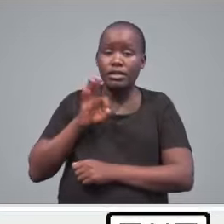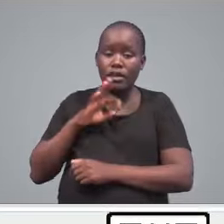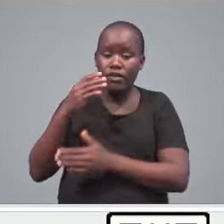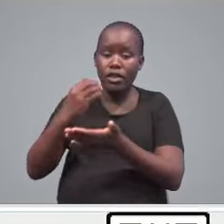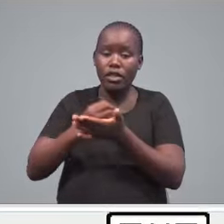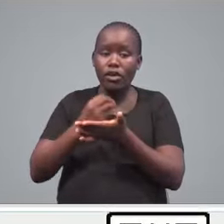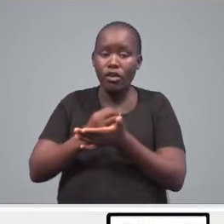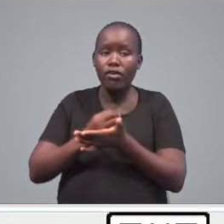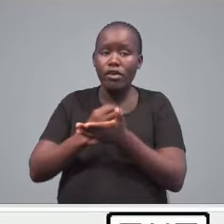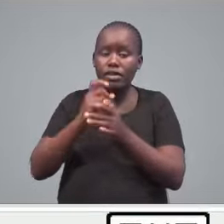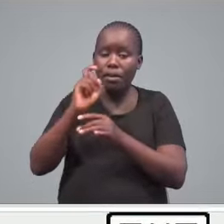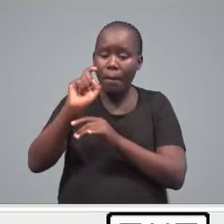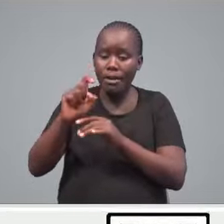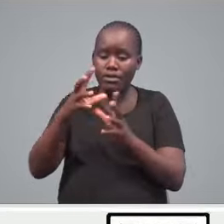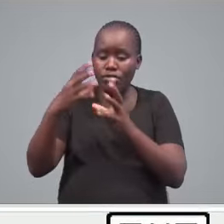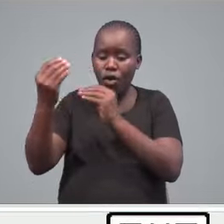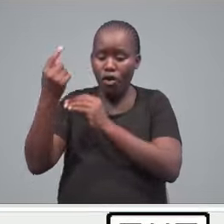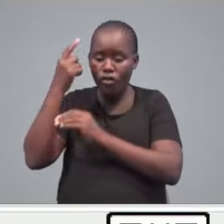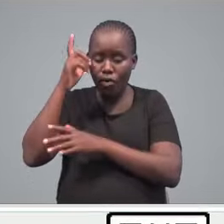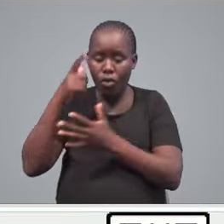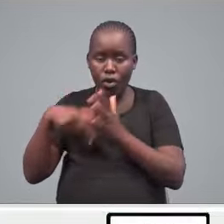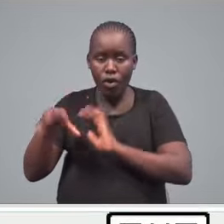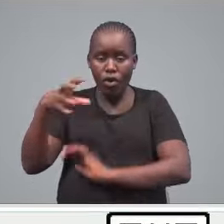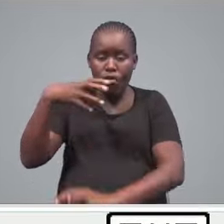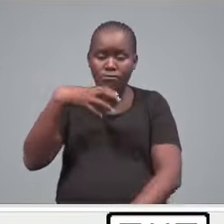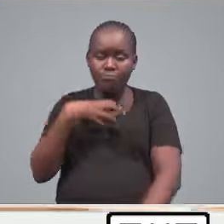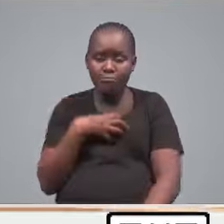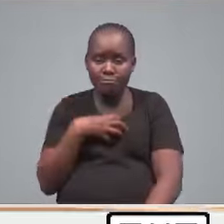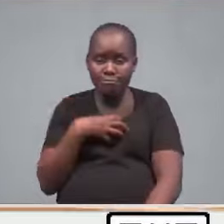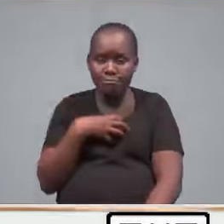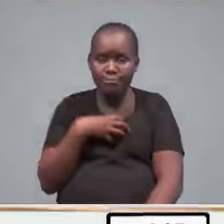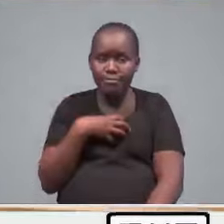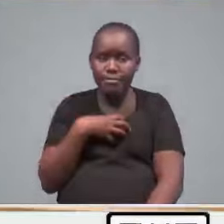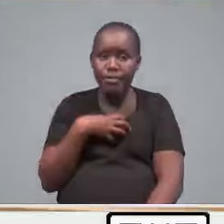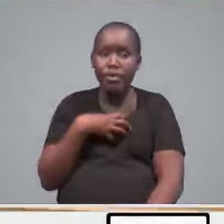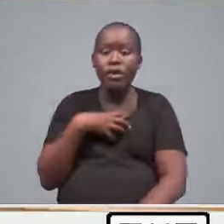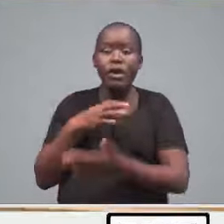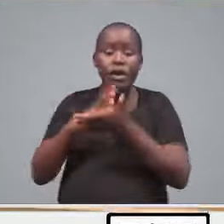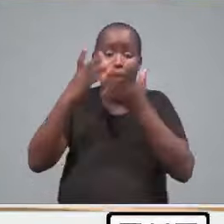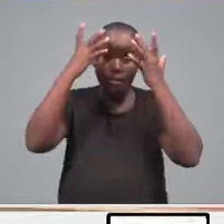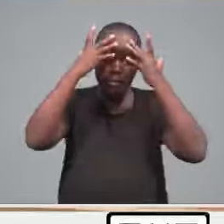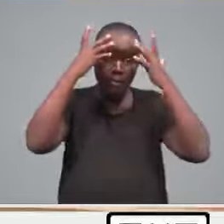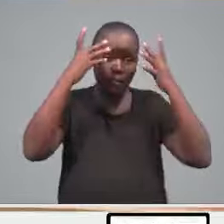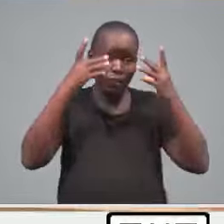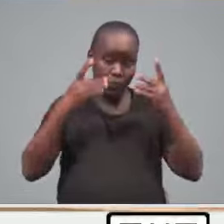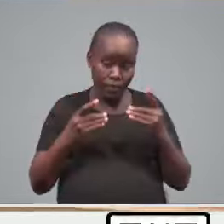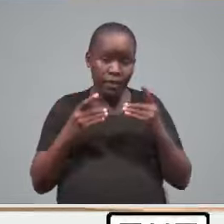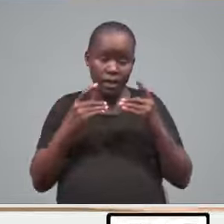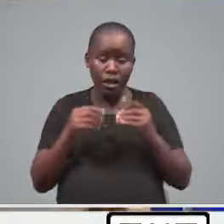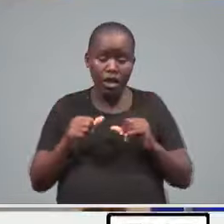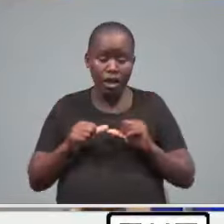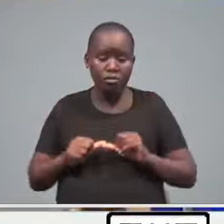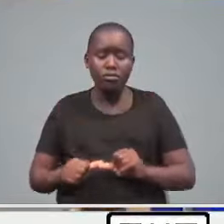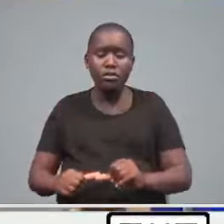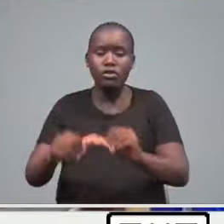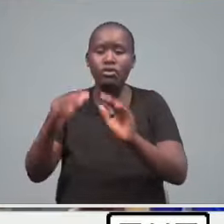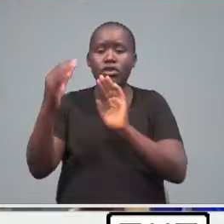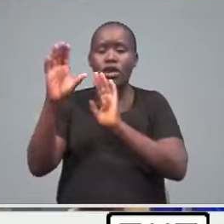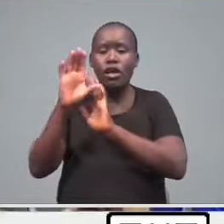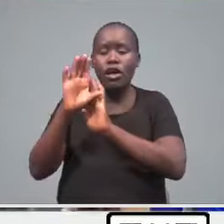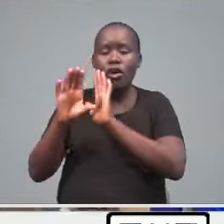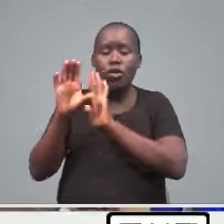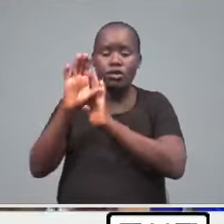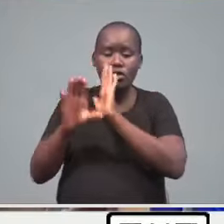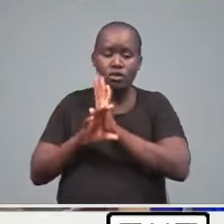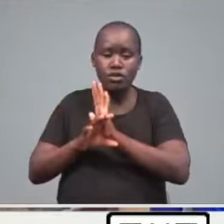to proceed on compulsory leave with immediate effect. The decision follows ongoing constitutional proceedings